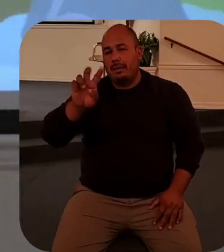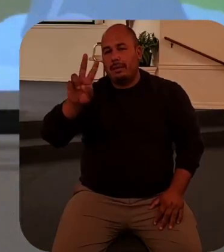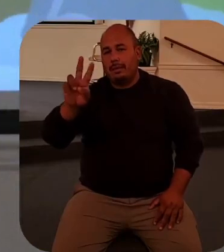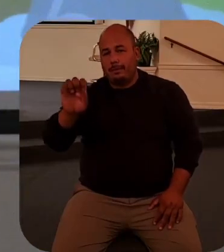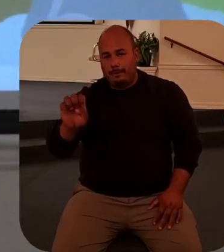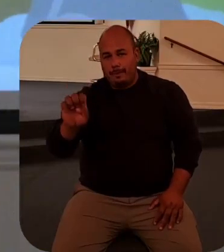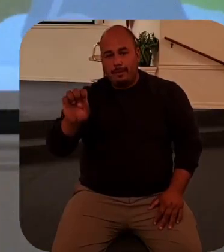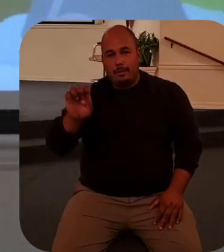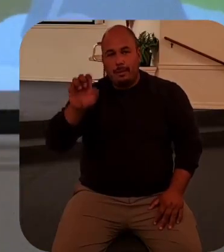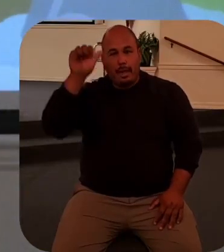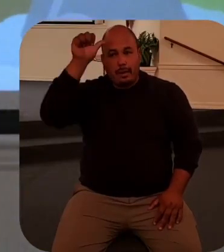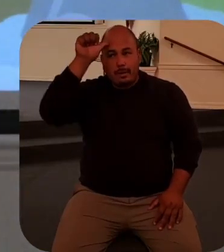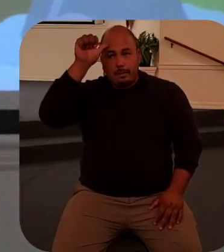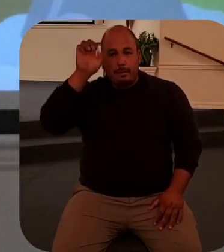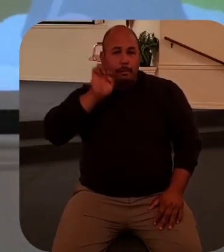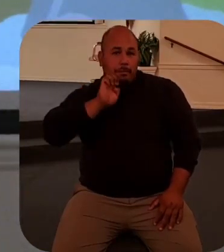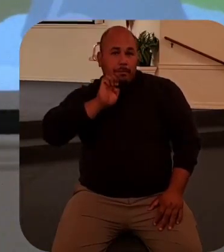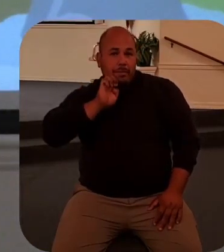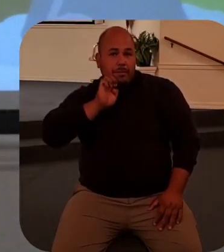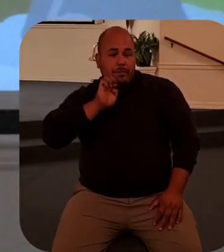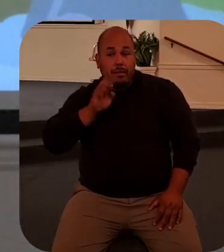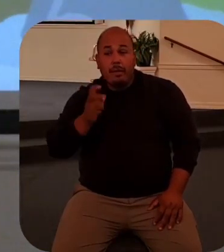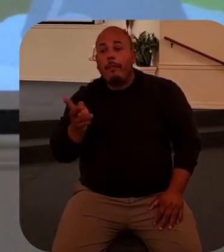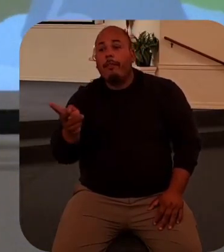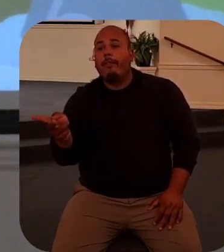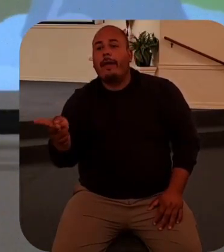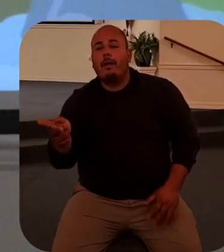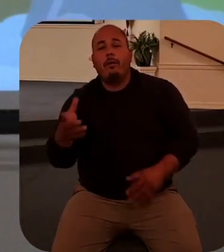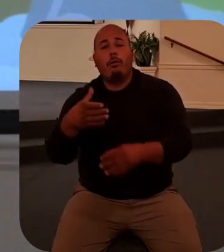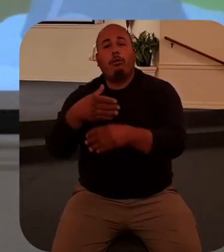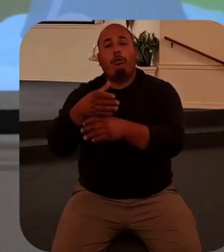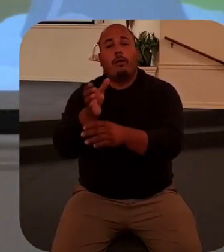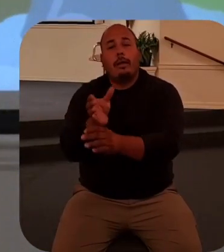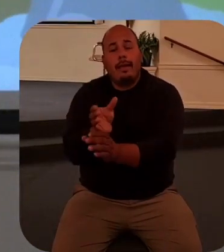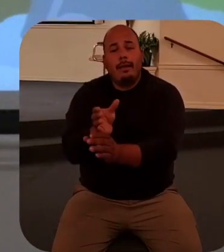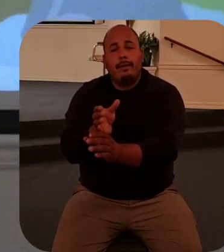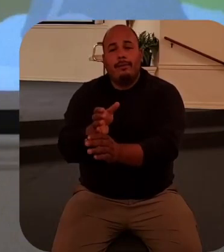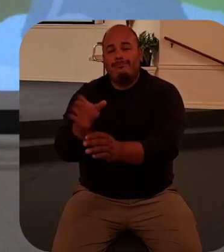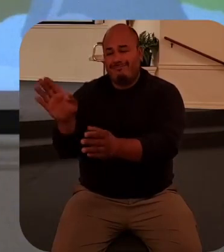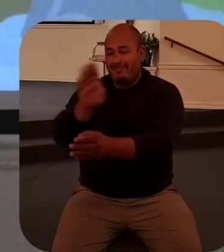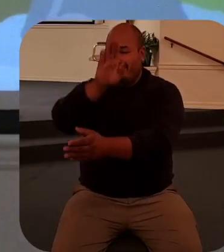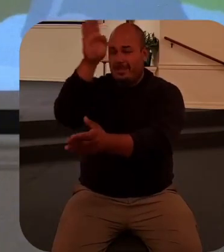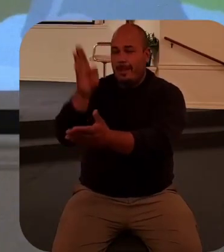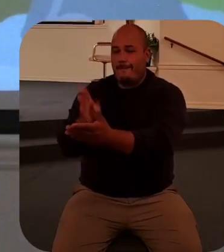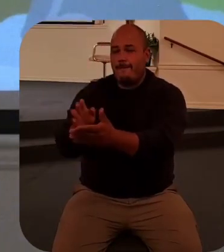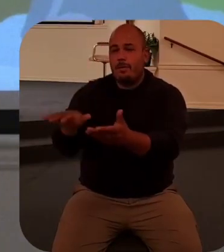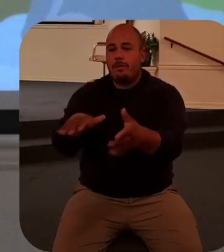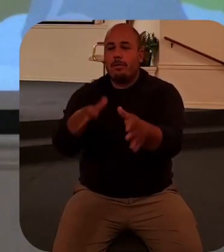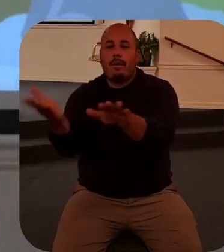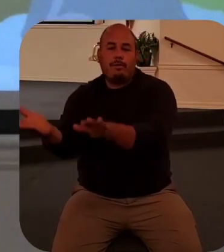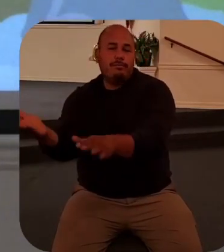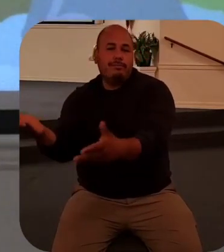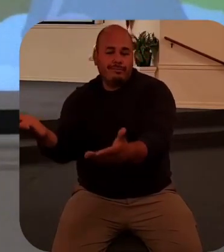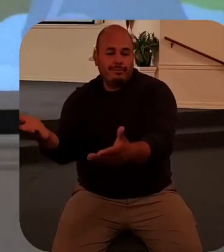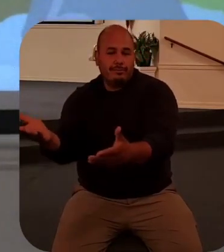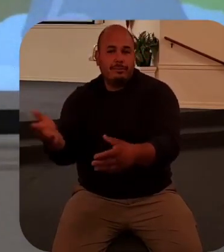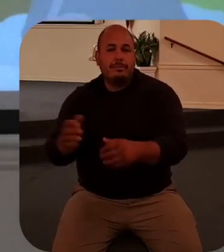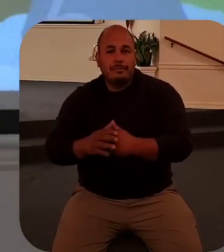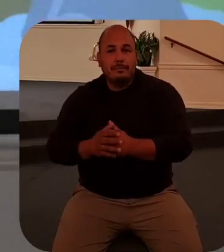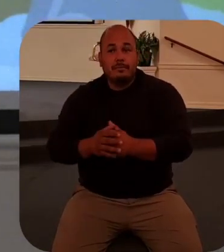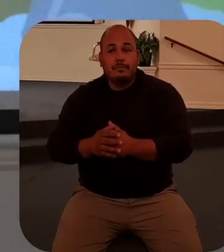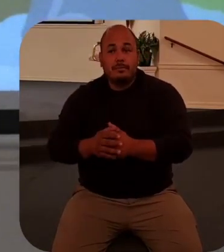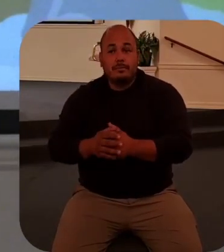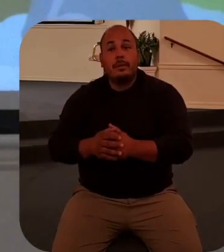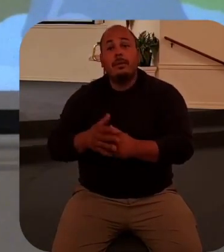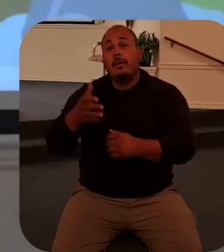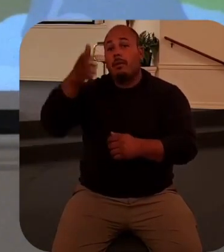created to live and never die but God warned Adam that if he ate from the tree of the knowledge of good and evil